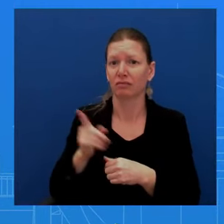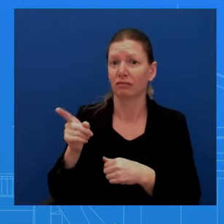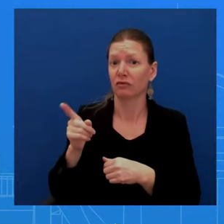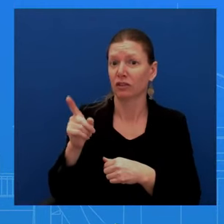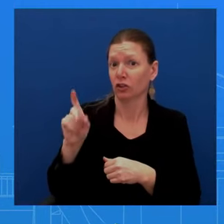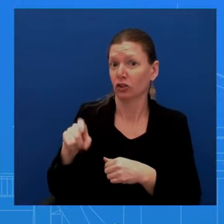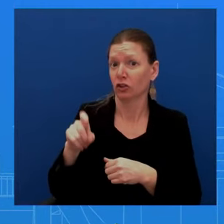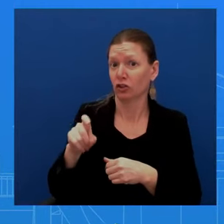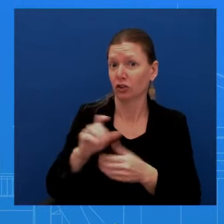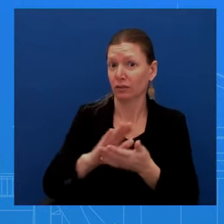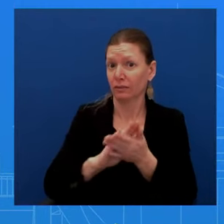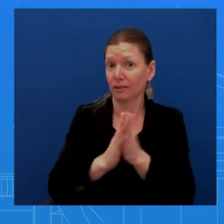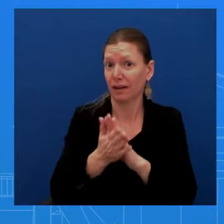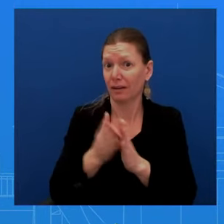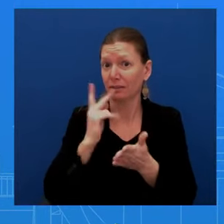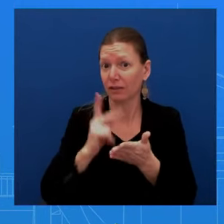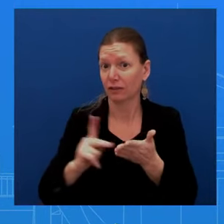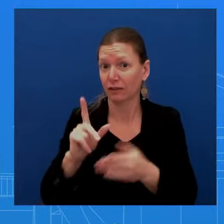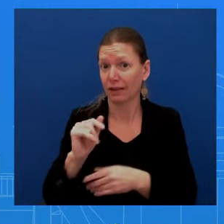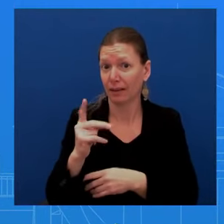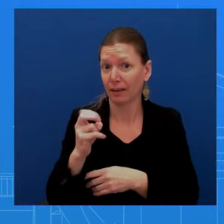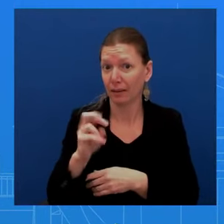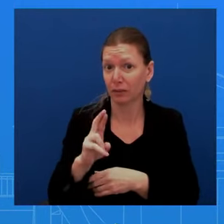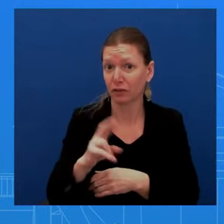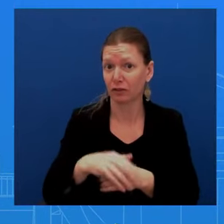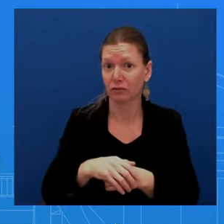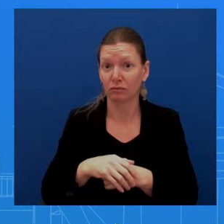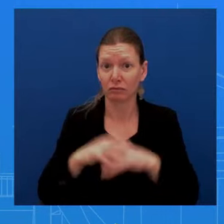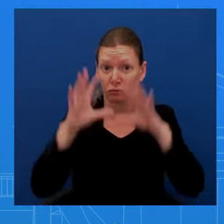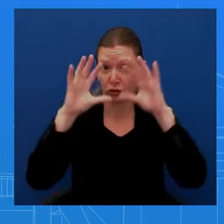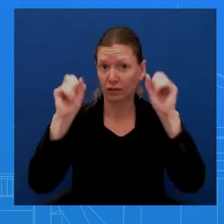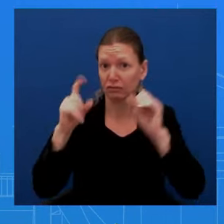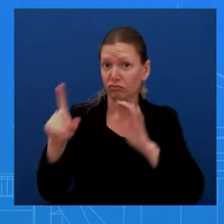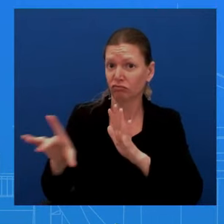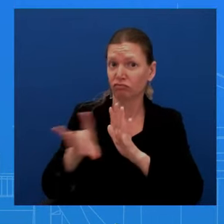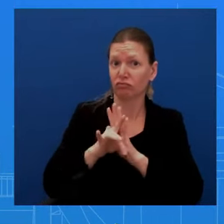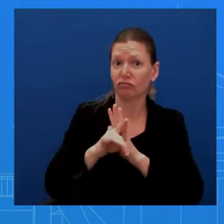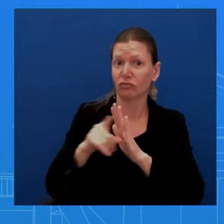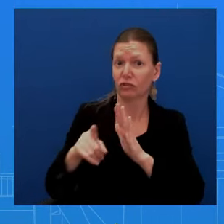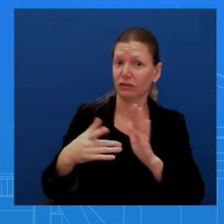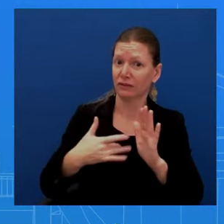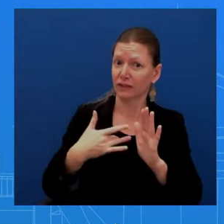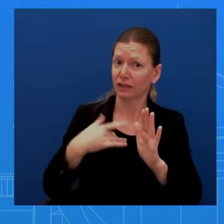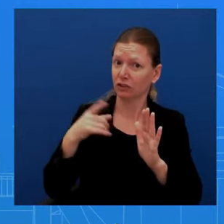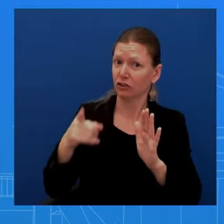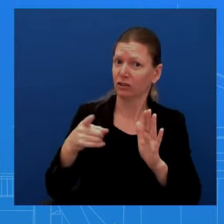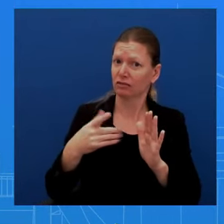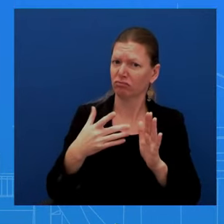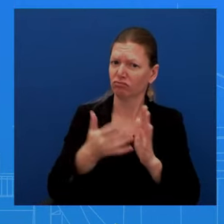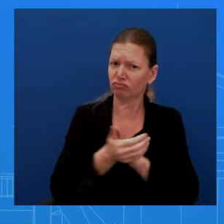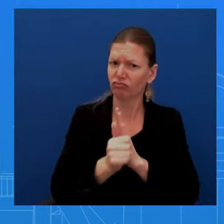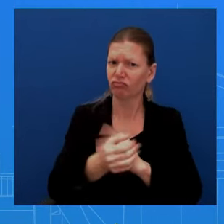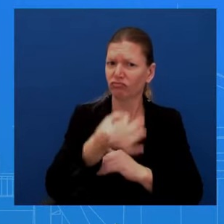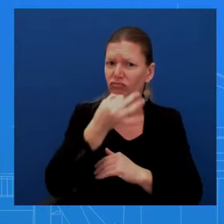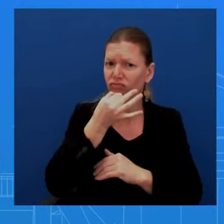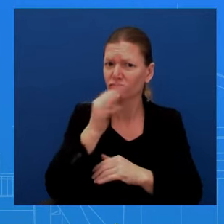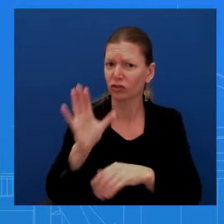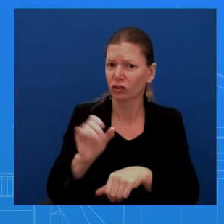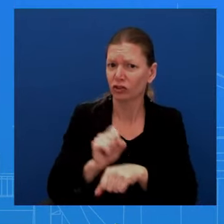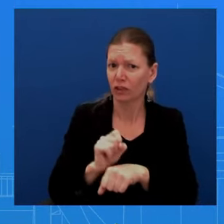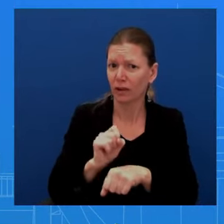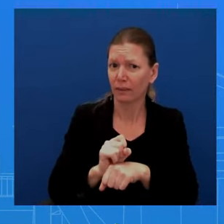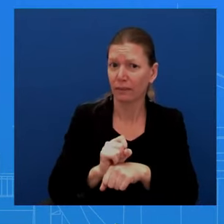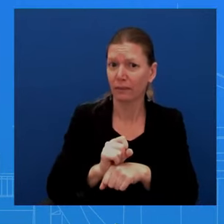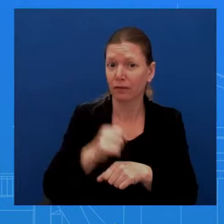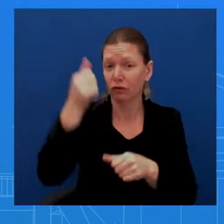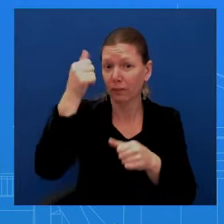he believes is the most qualified. And she is indeed the most qualified. Let's not forget when she, when she was the deputy secretary and when she was going through that